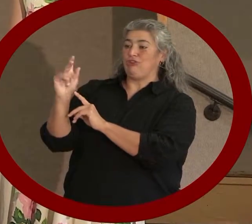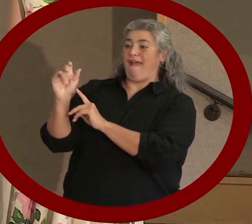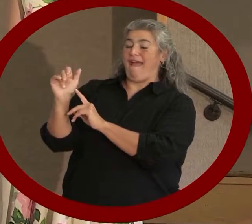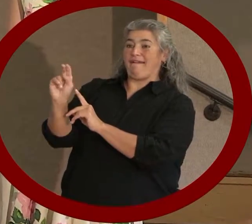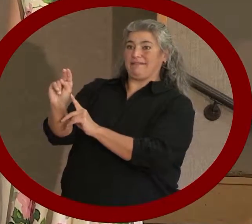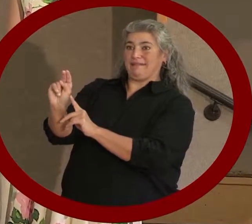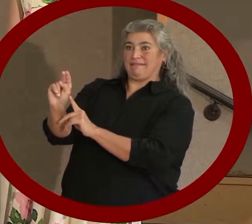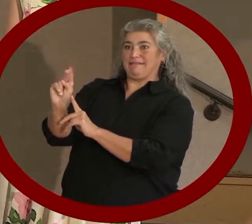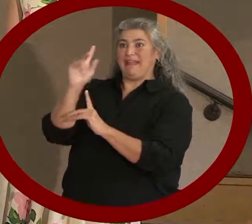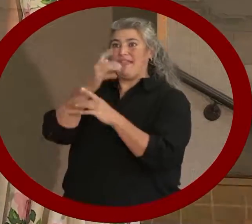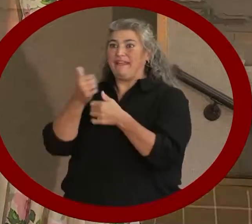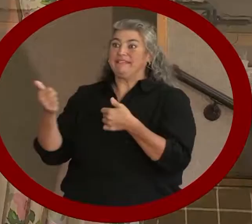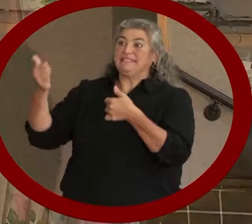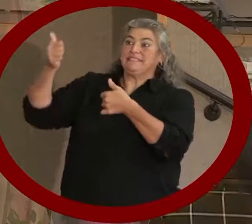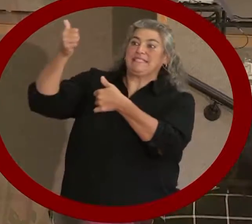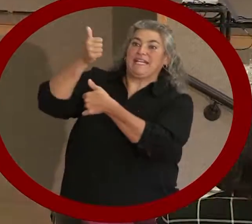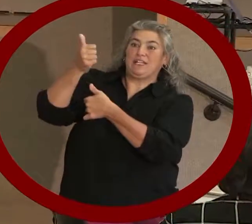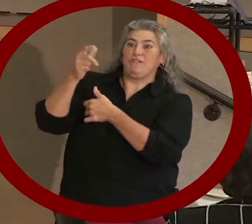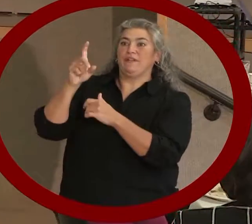Disabled Resource Services.